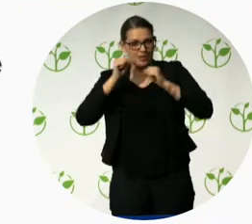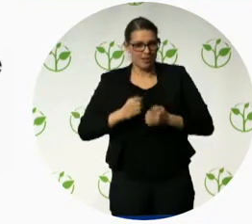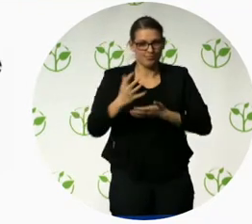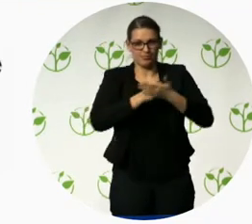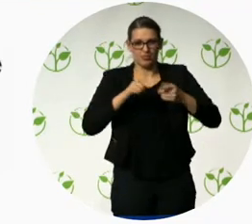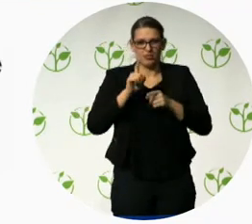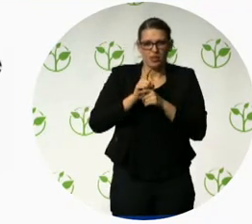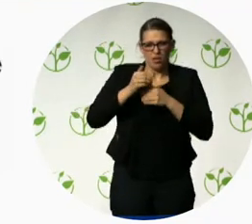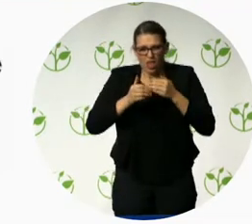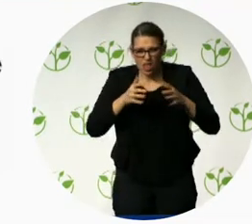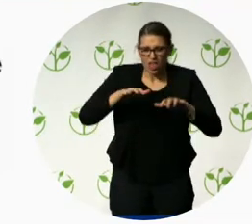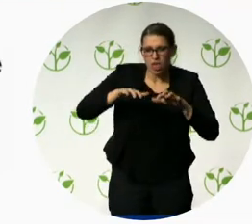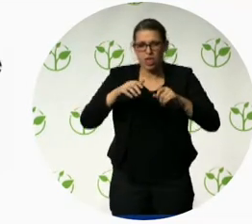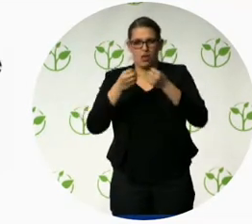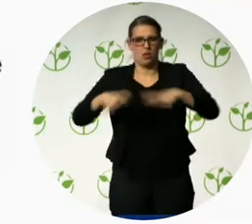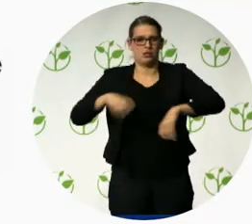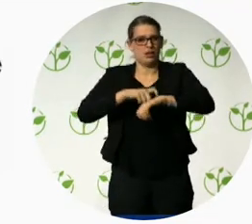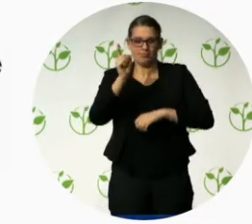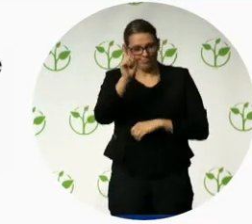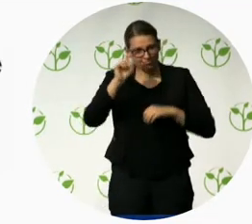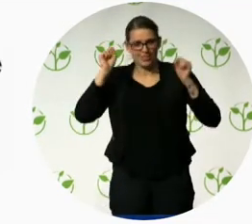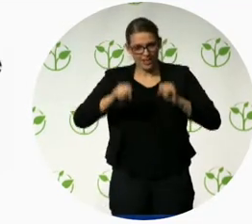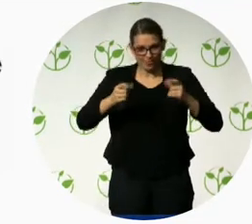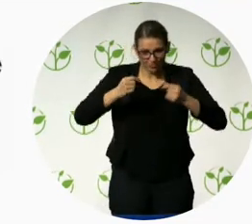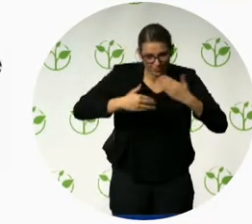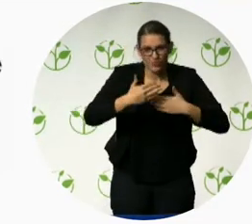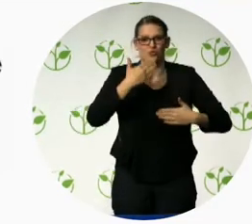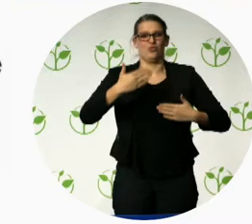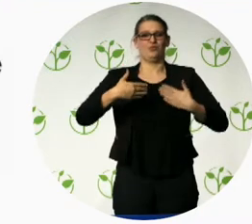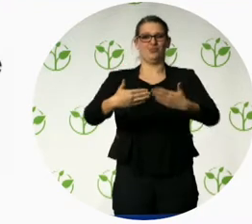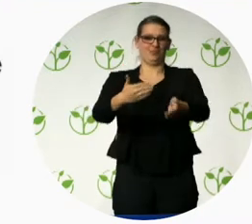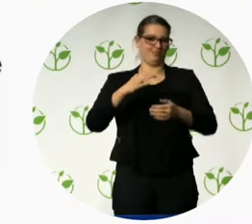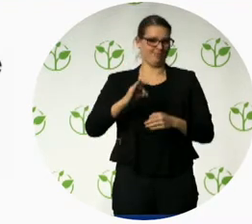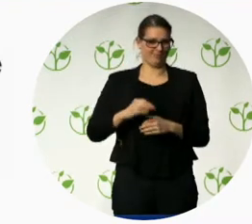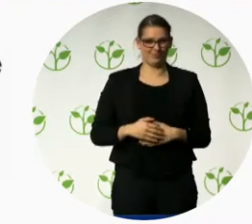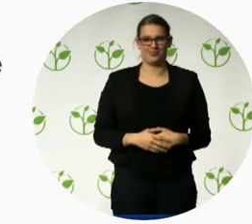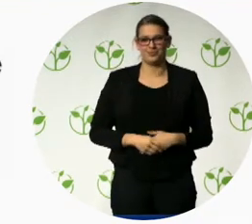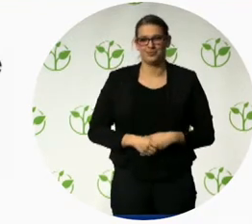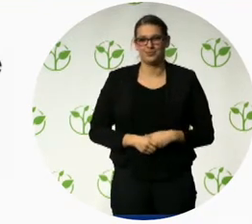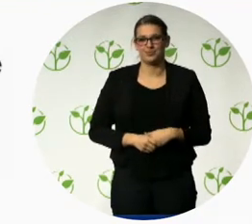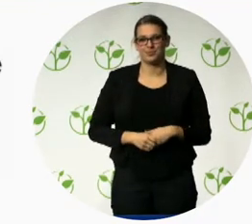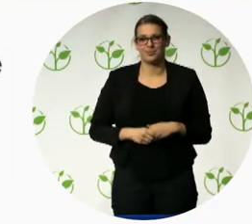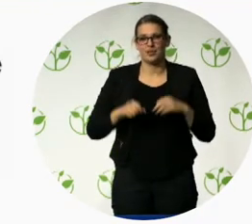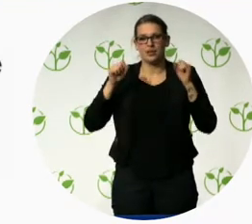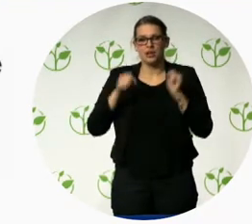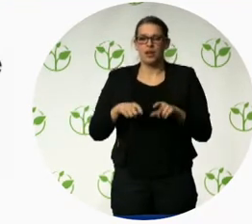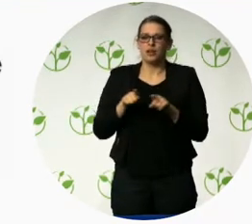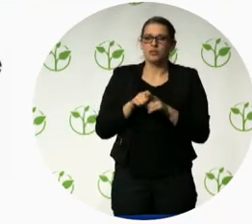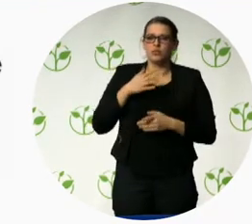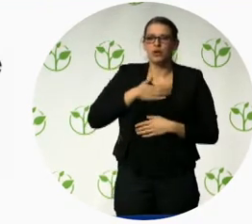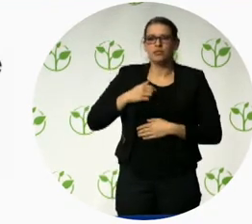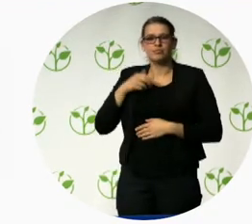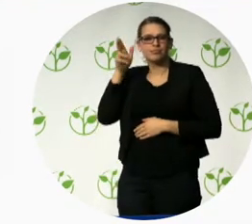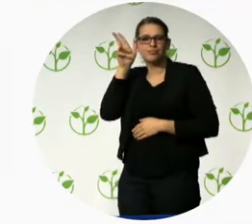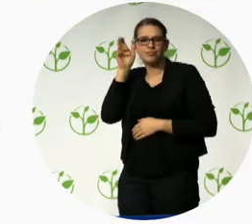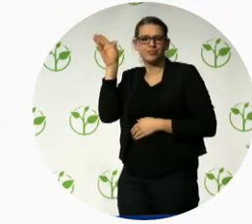When I was taking notes earlier in the session, I turned OneNote on and I pressed dictate and the audio just dictated straight onto my computer screen. I didn't type a single